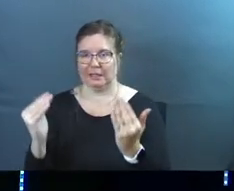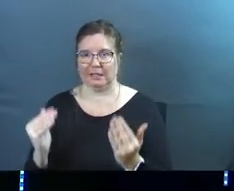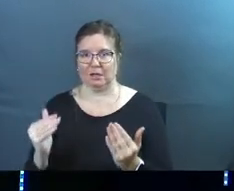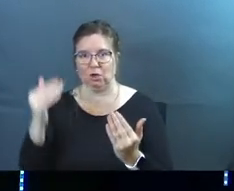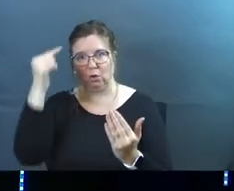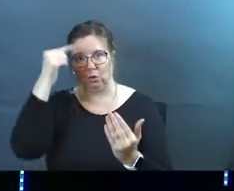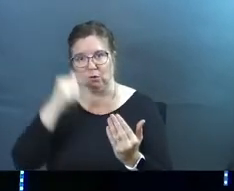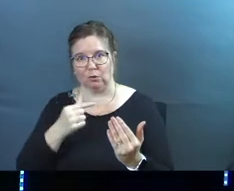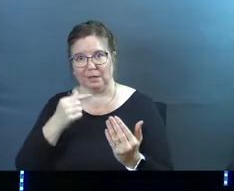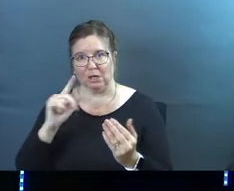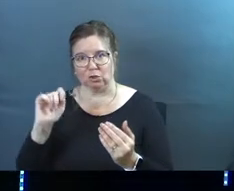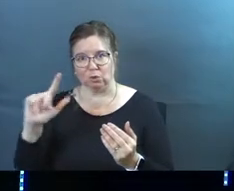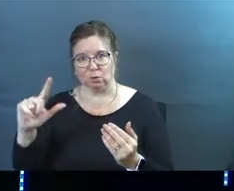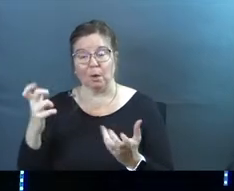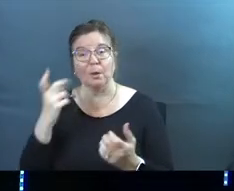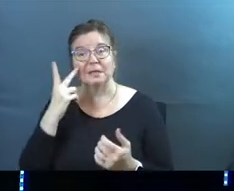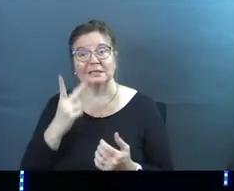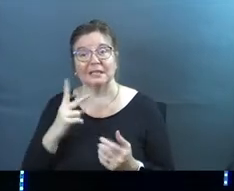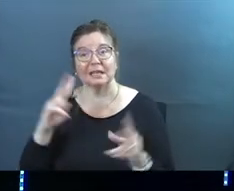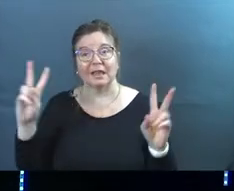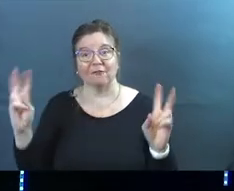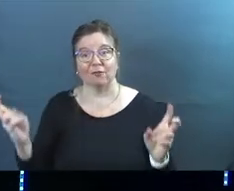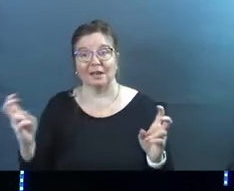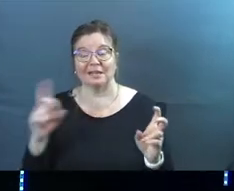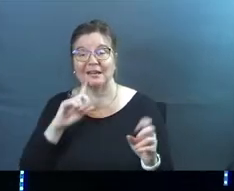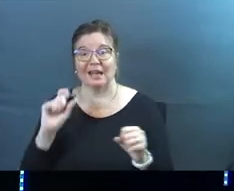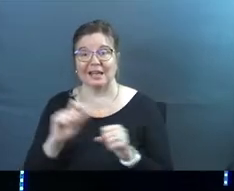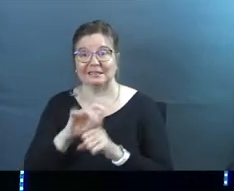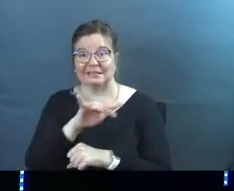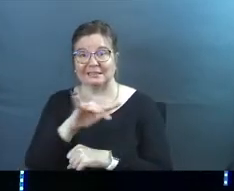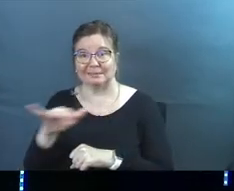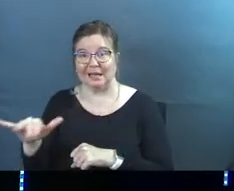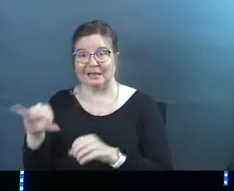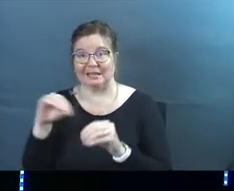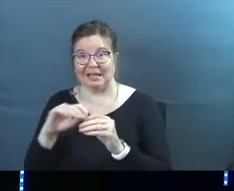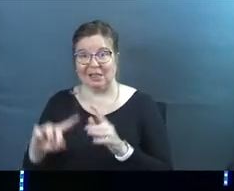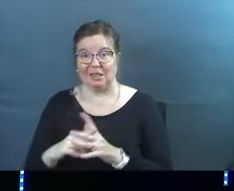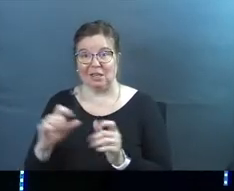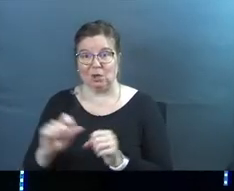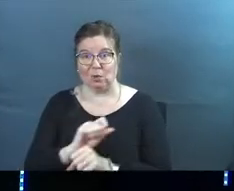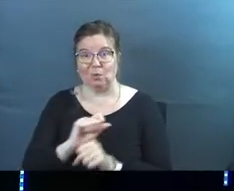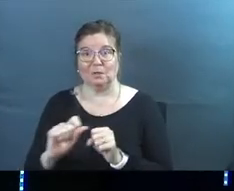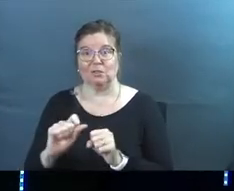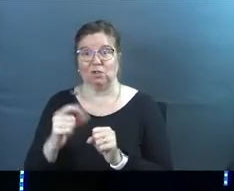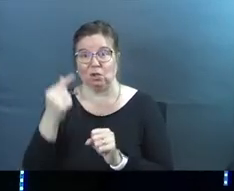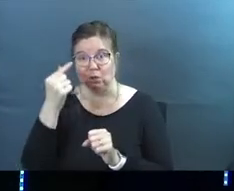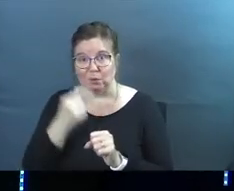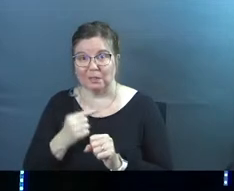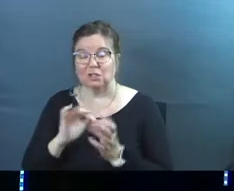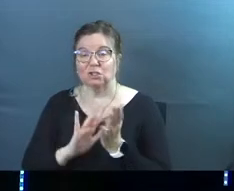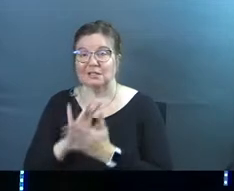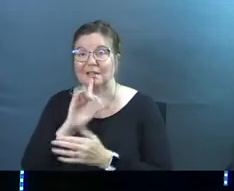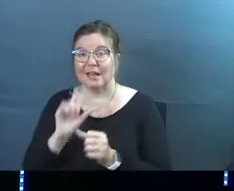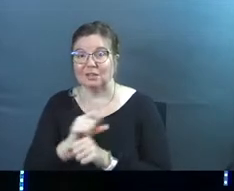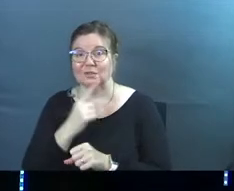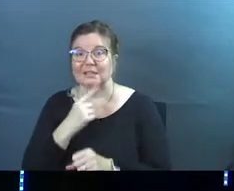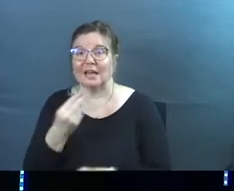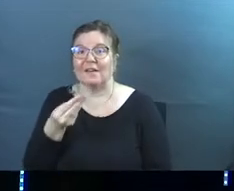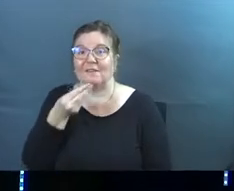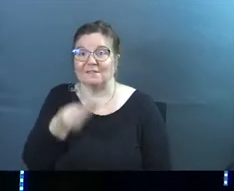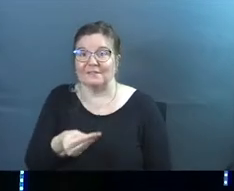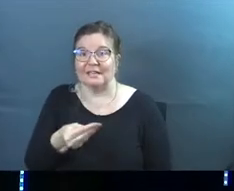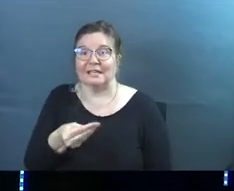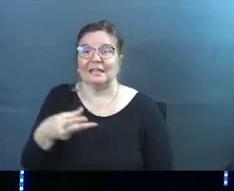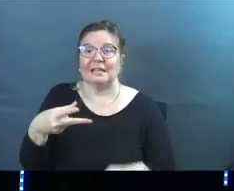And I want you to see that phrase there, actually spelled out in the original Greek. Jesus actually says, feed